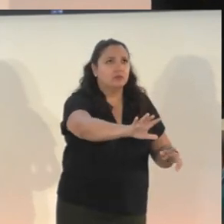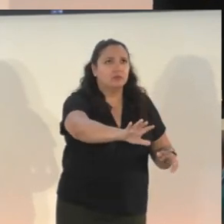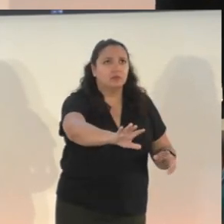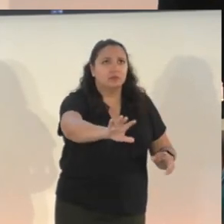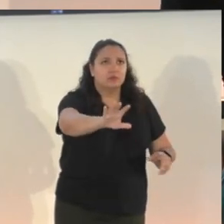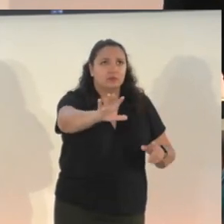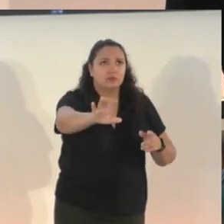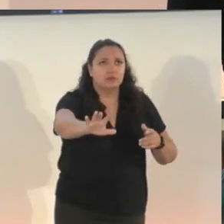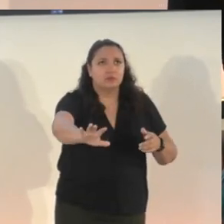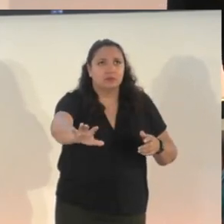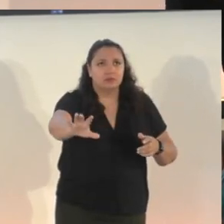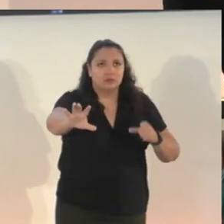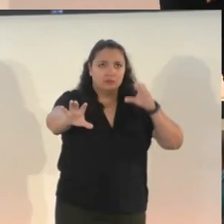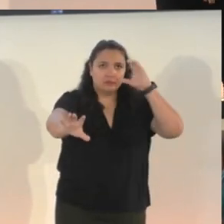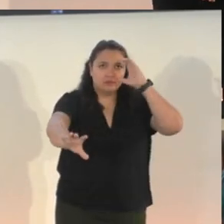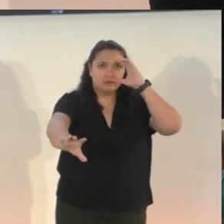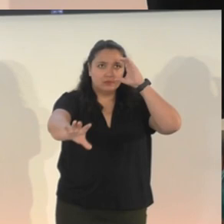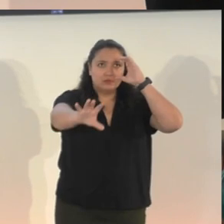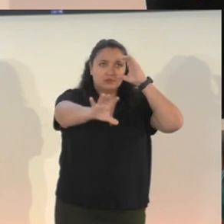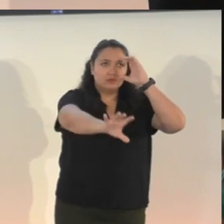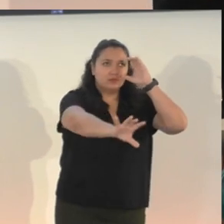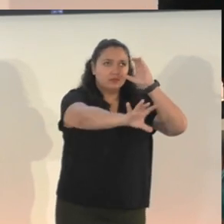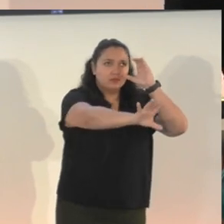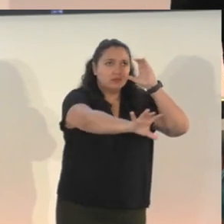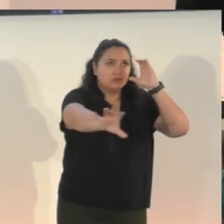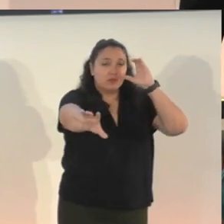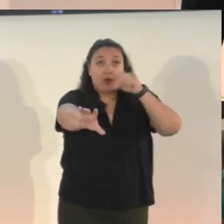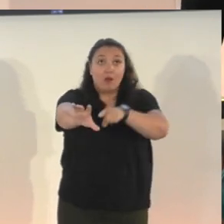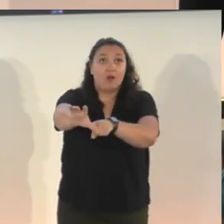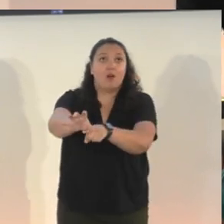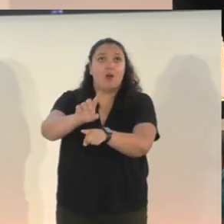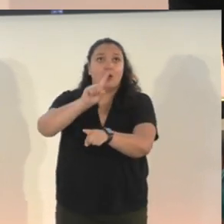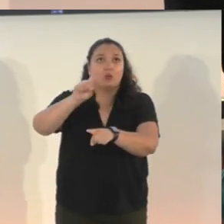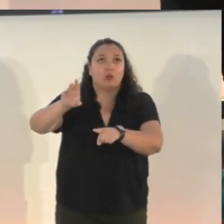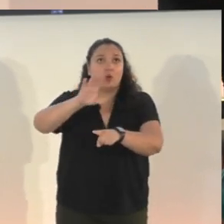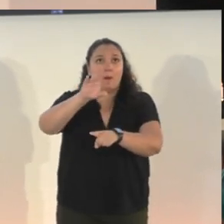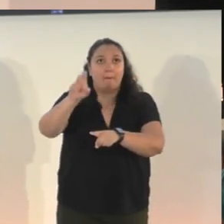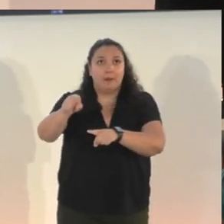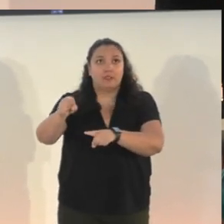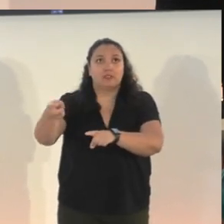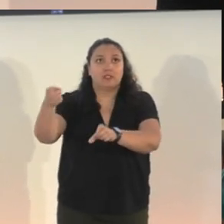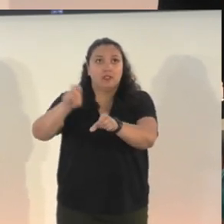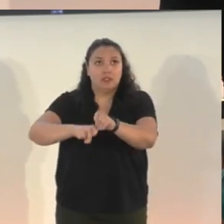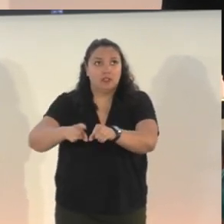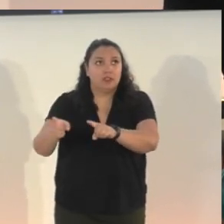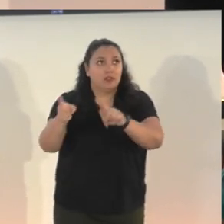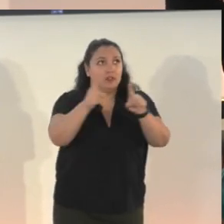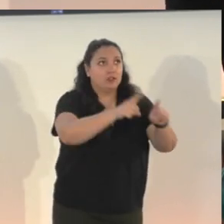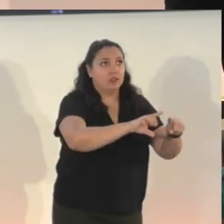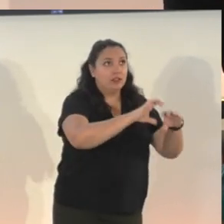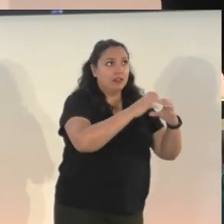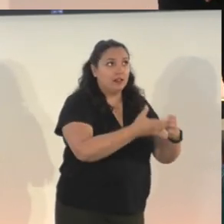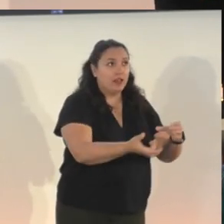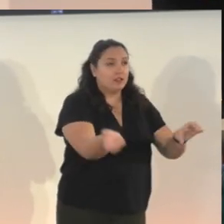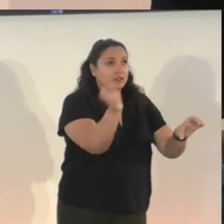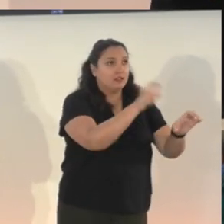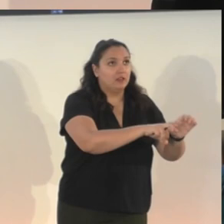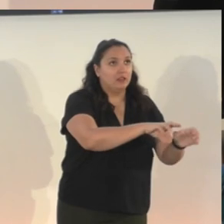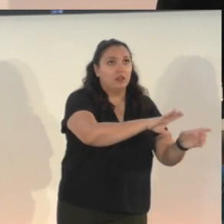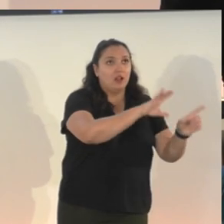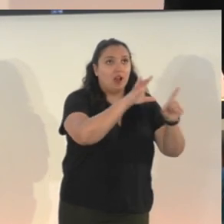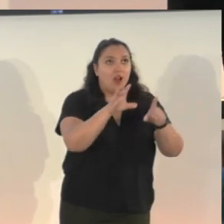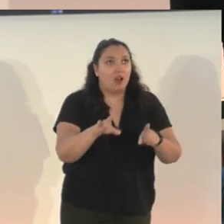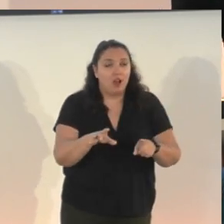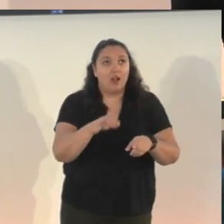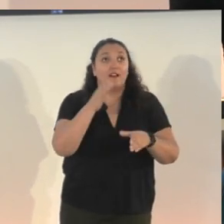to put into the school bus, get to school, and go to class. And he went to class and completed a few assignments, and